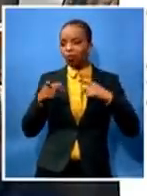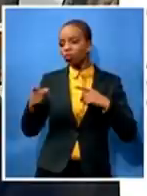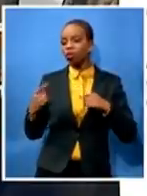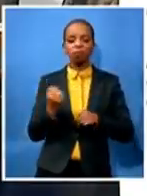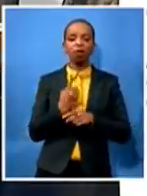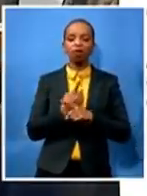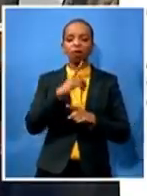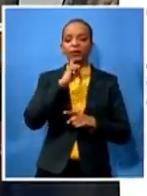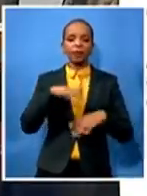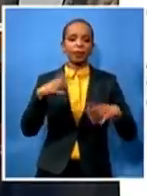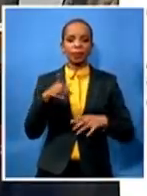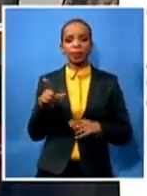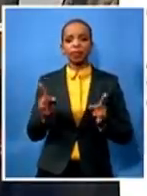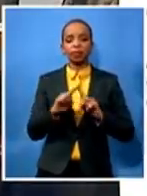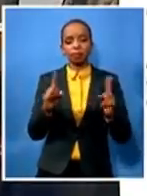excuse me it